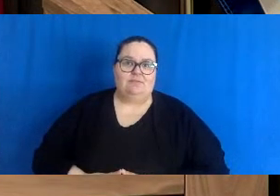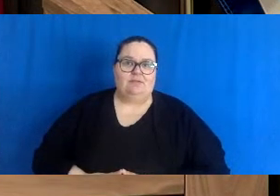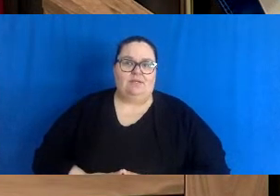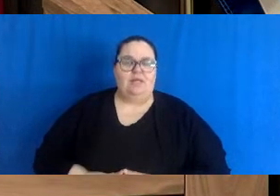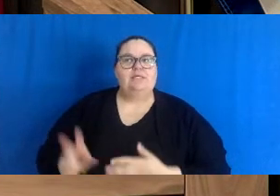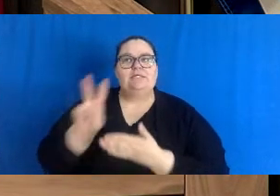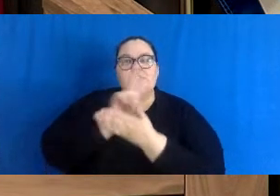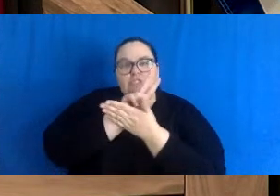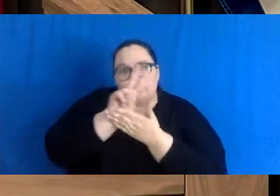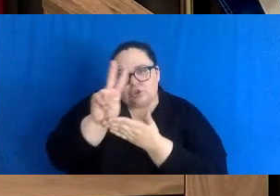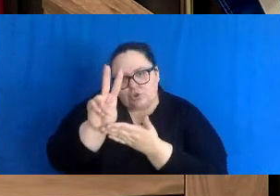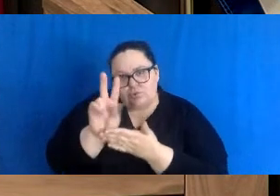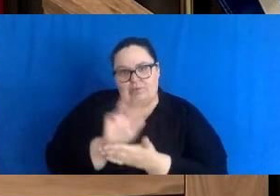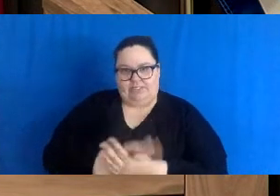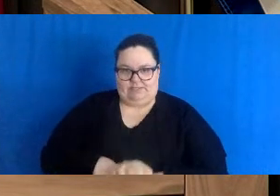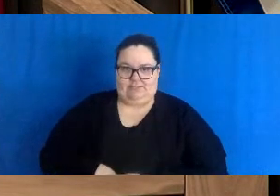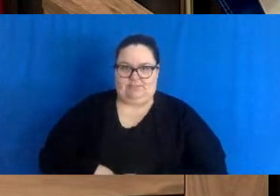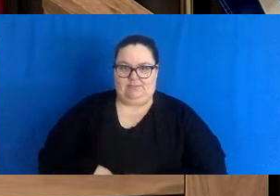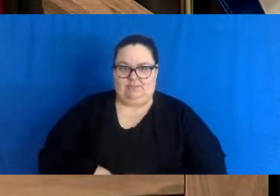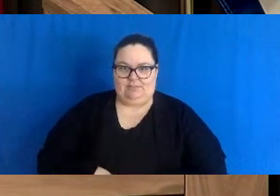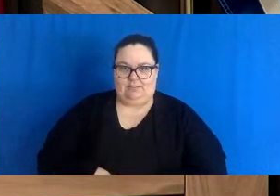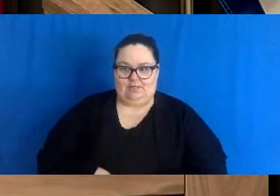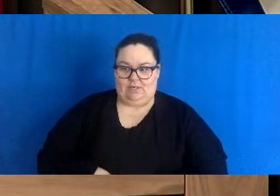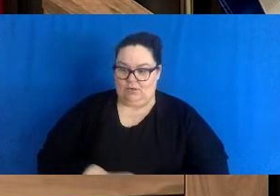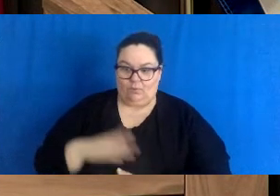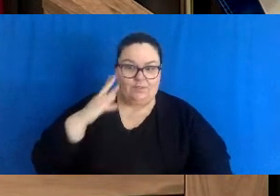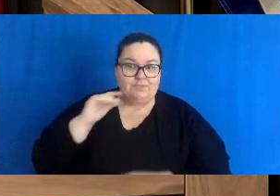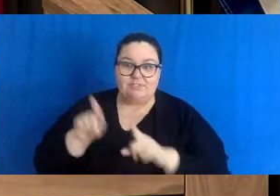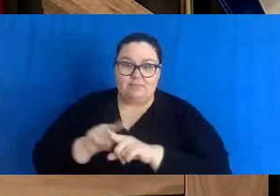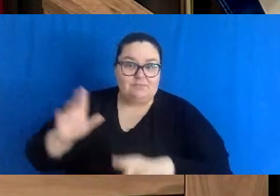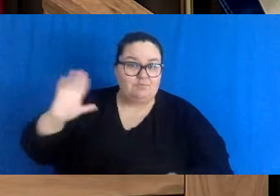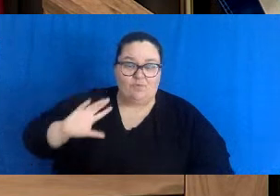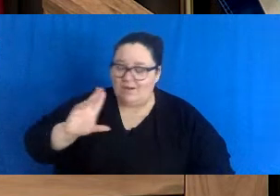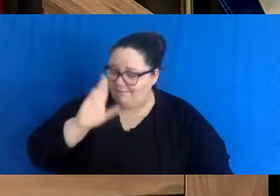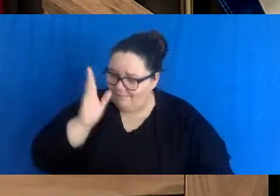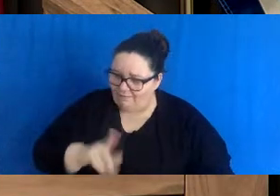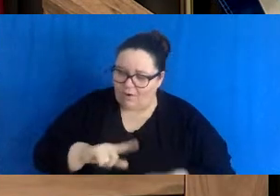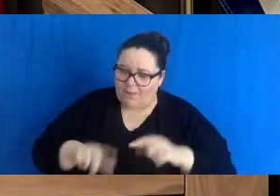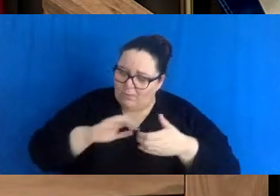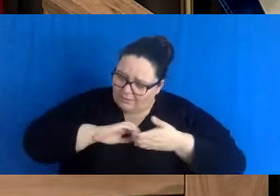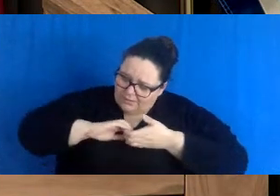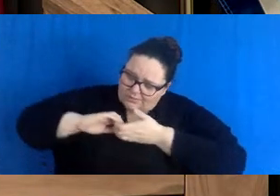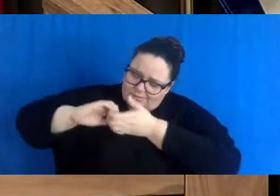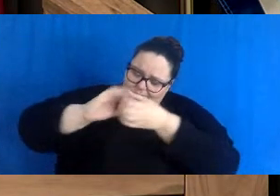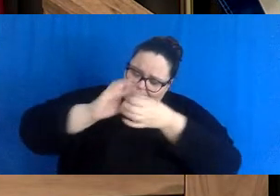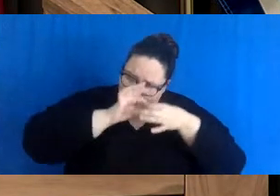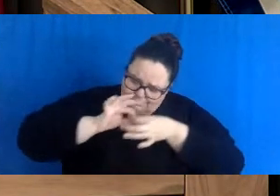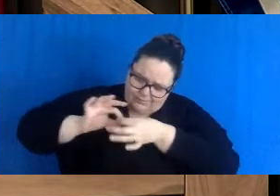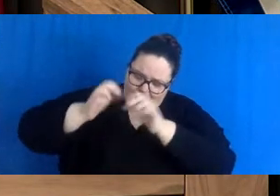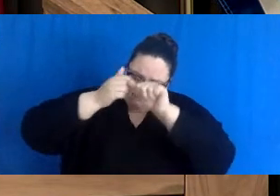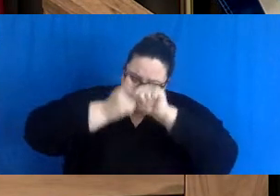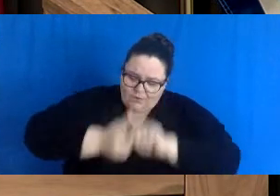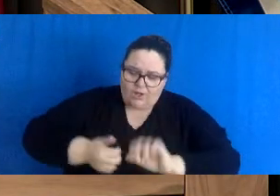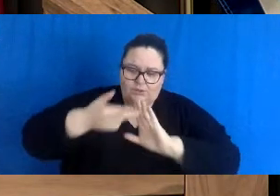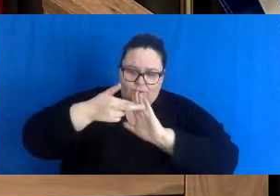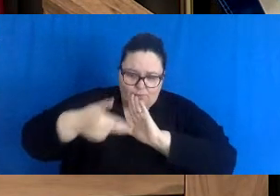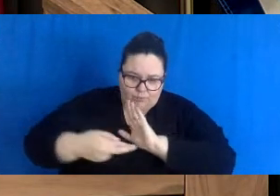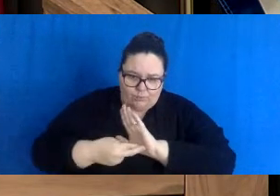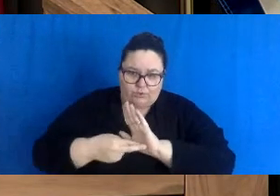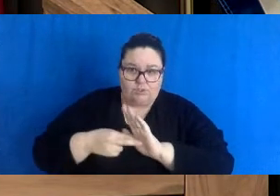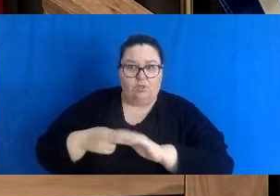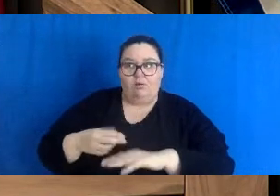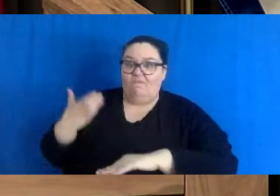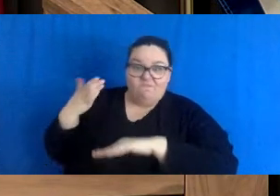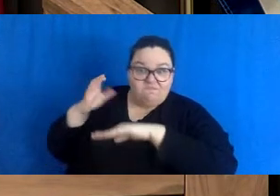in a way like we maybe never done before to really pay attention to the rules we won't be able to enforce the